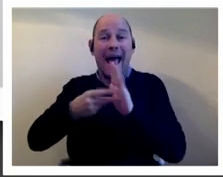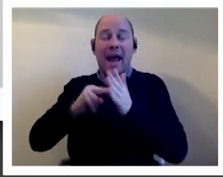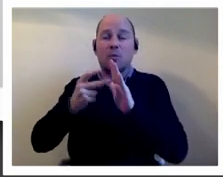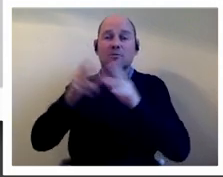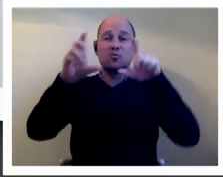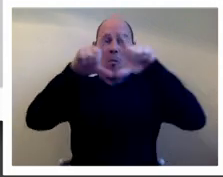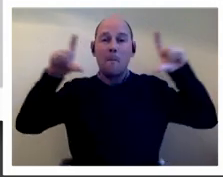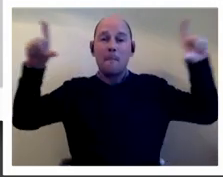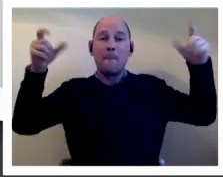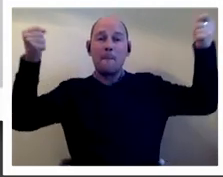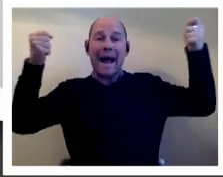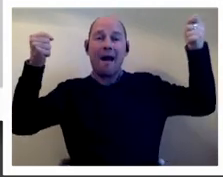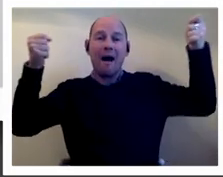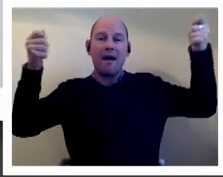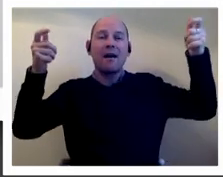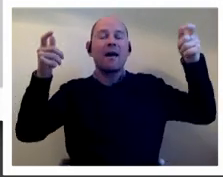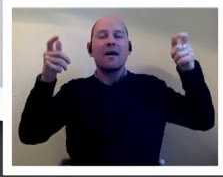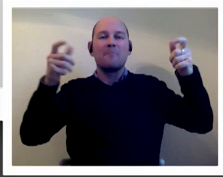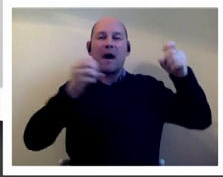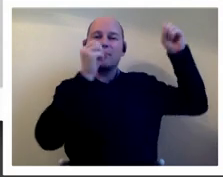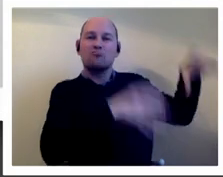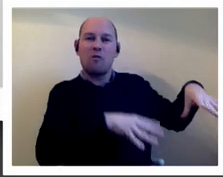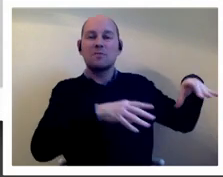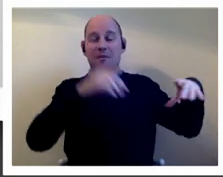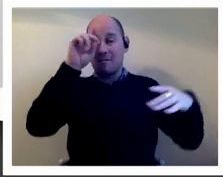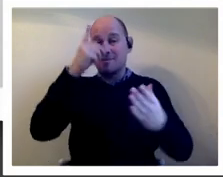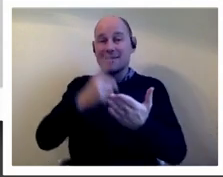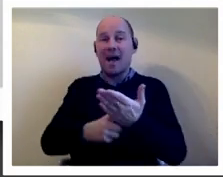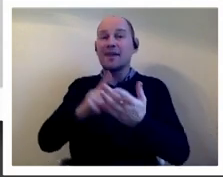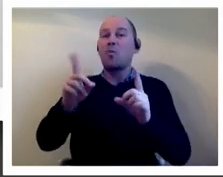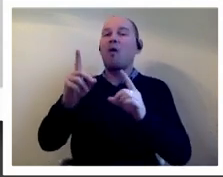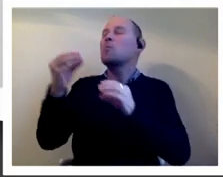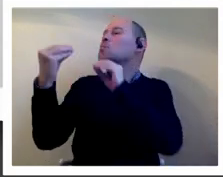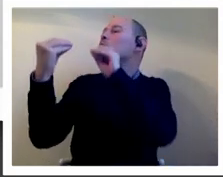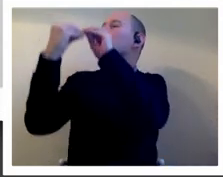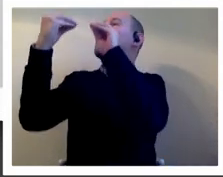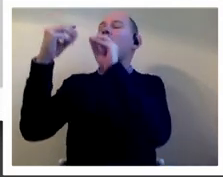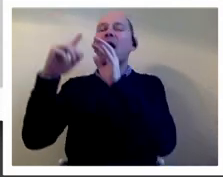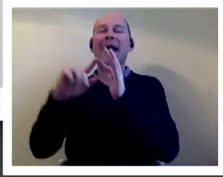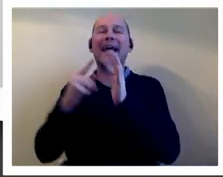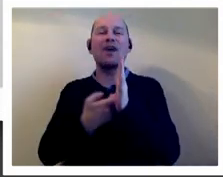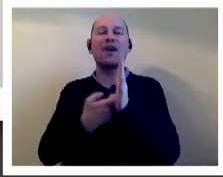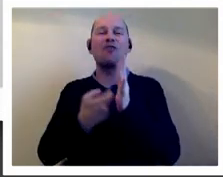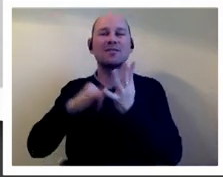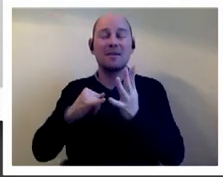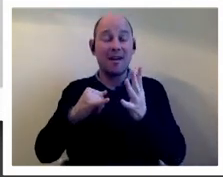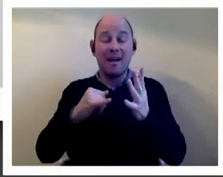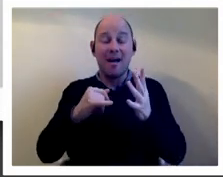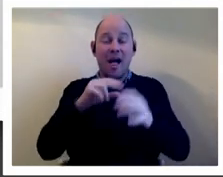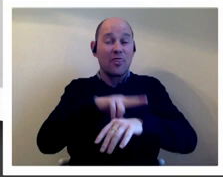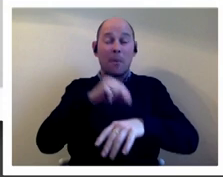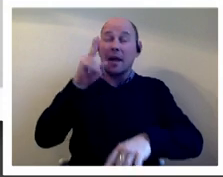hands so he dropped it and instead just decided to give eros a great big kiss the police who were watching said bloody hell